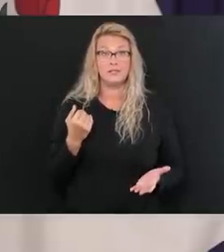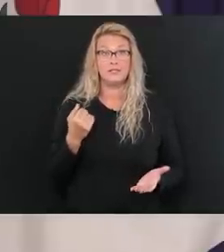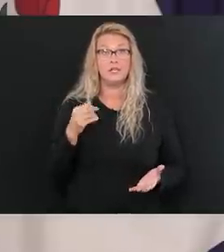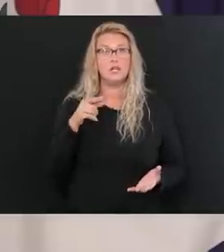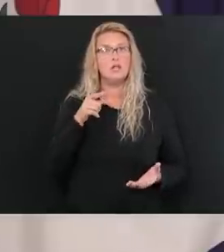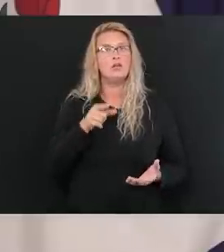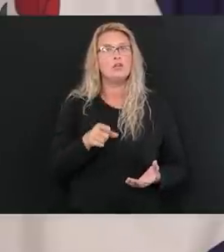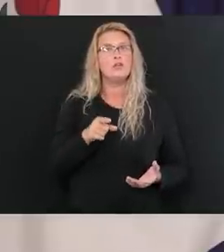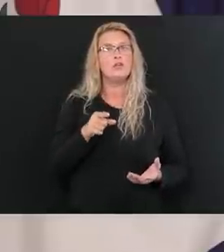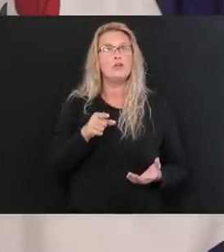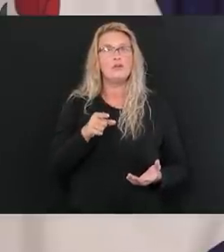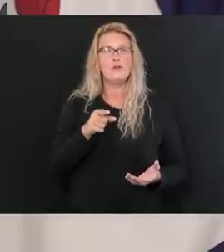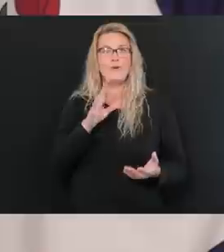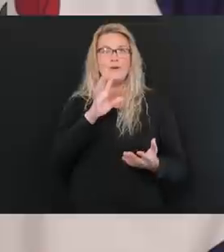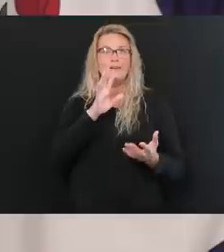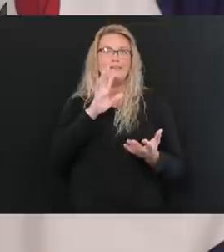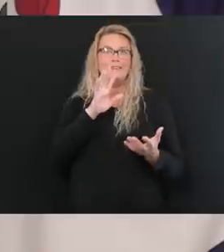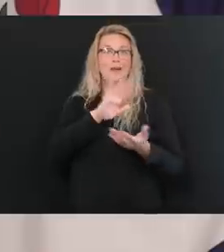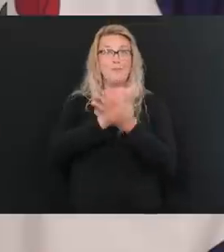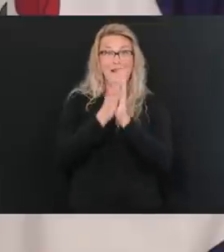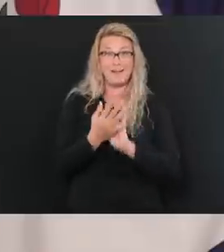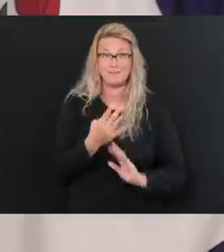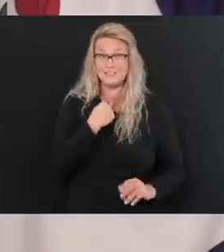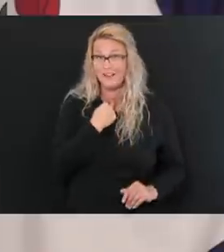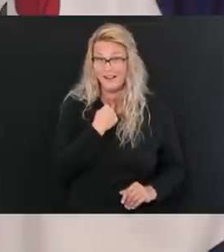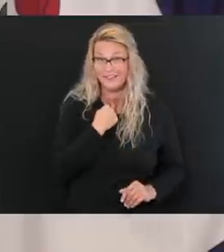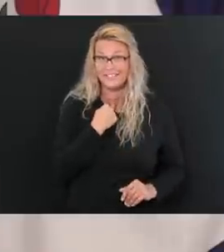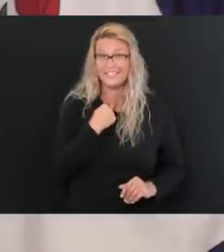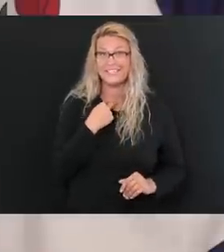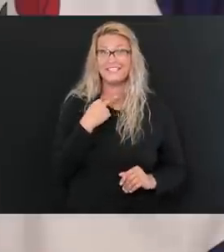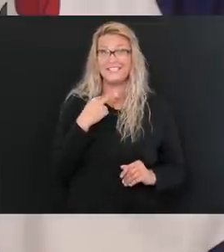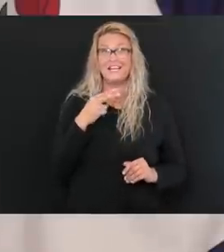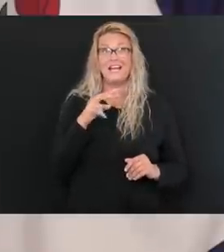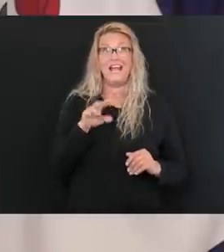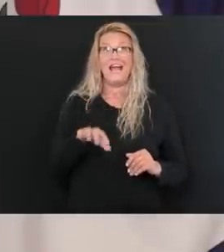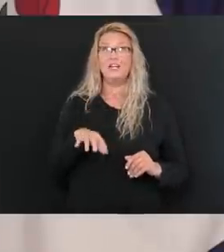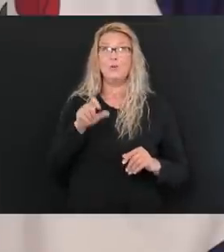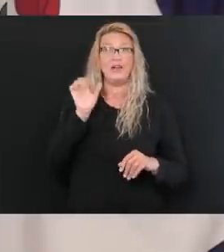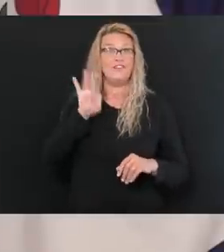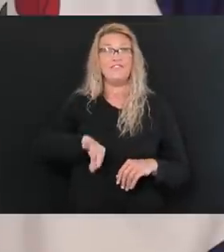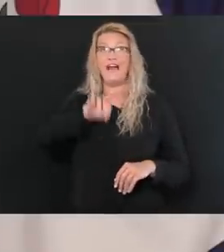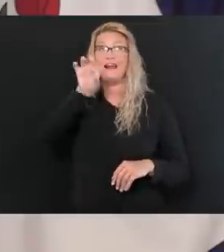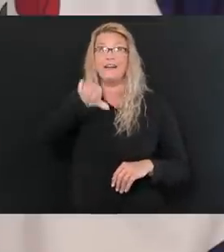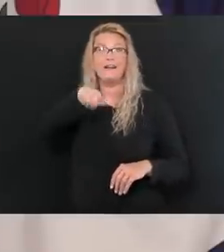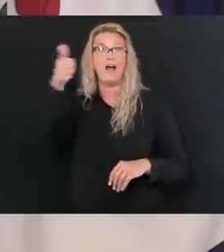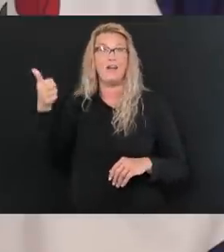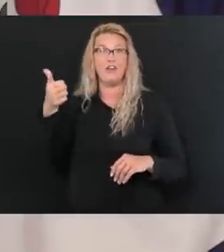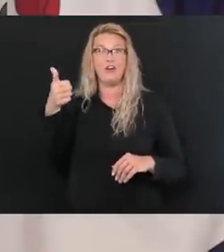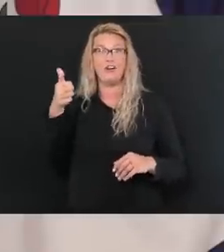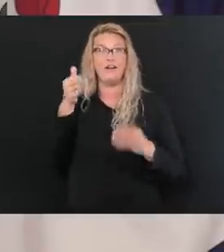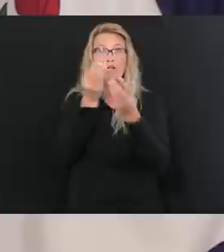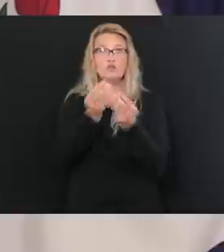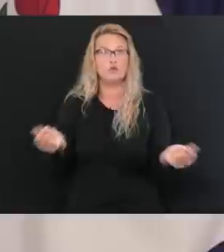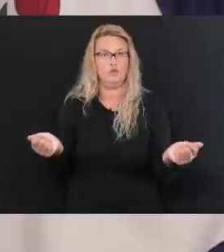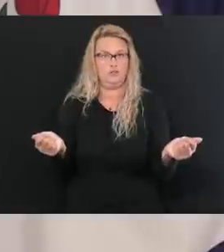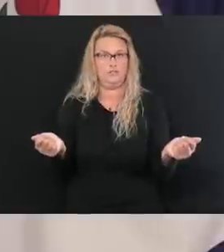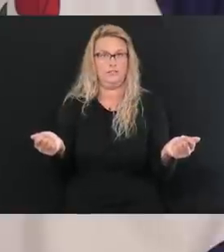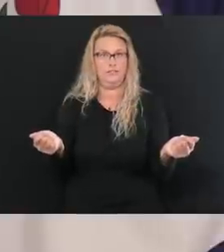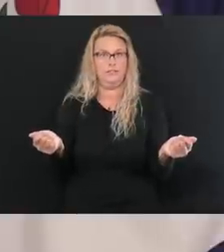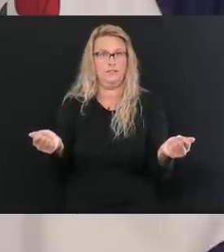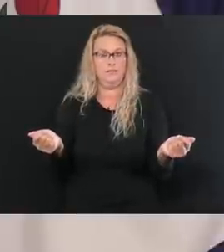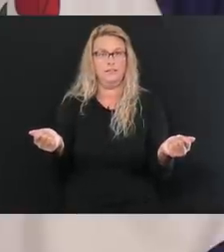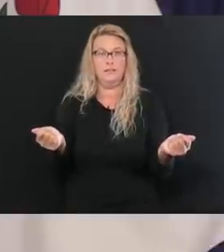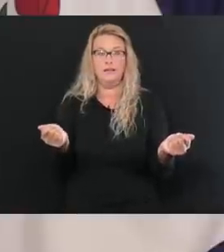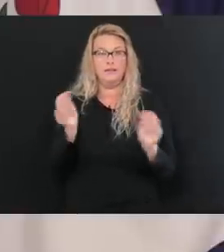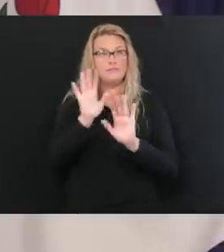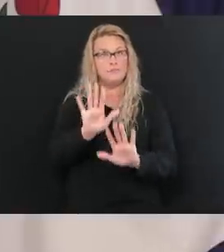And you get that D9 or D10 hung up and you've got to go get another D10 to try to get it out. And he would say, son,